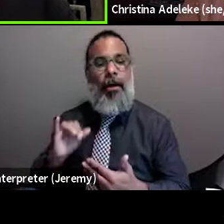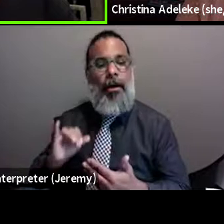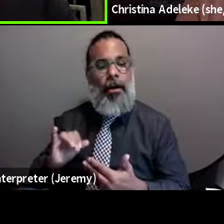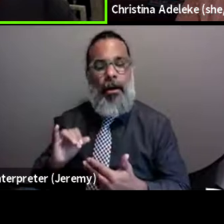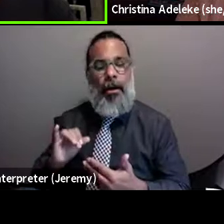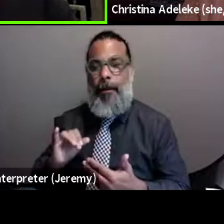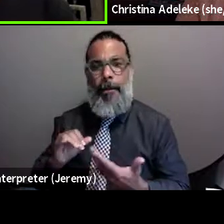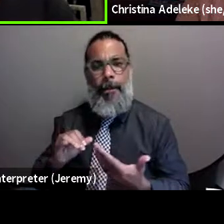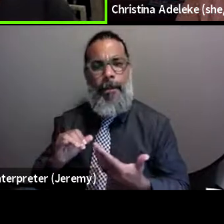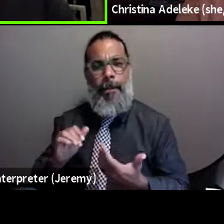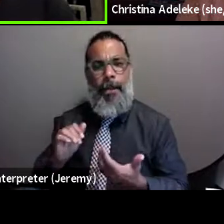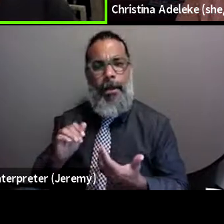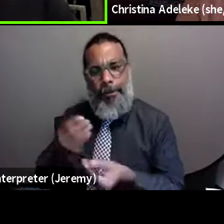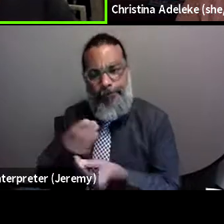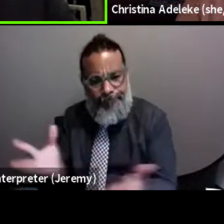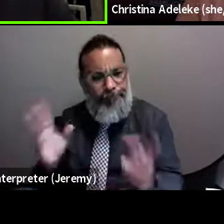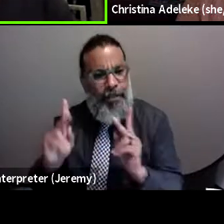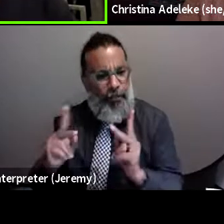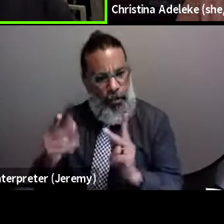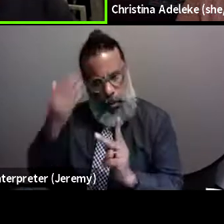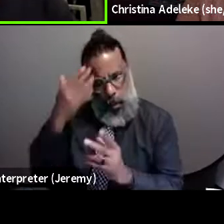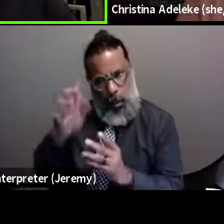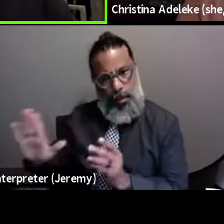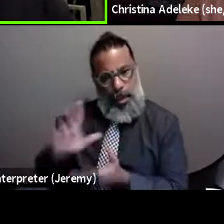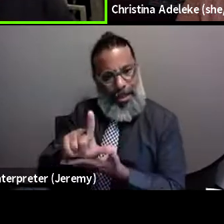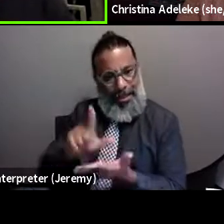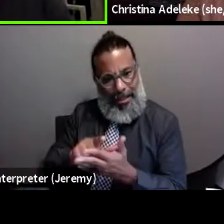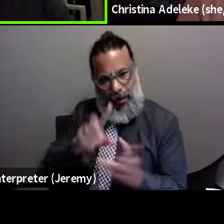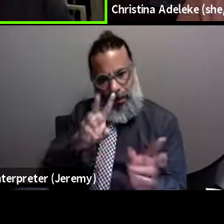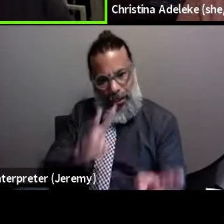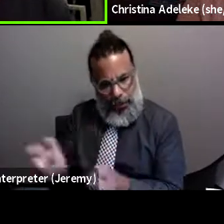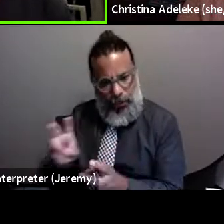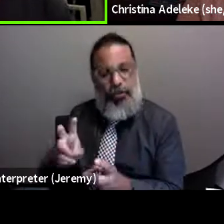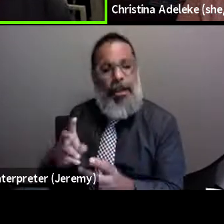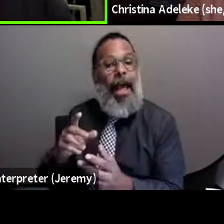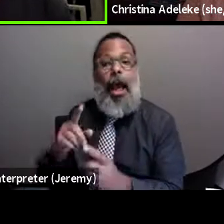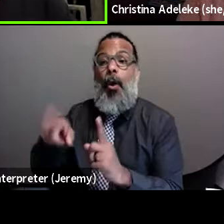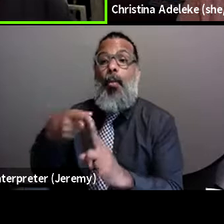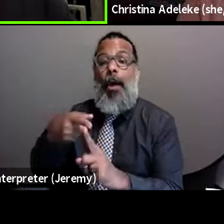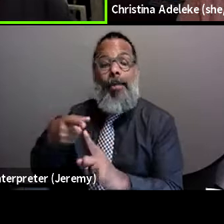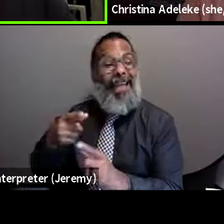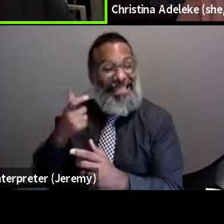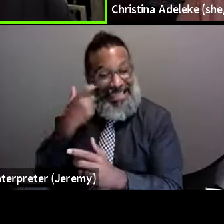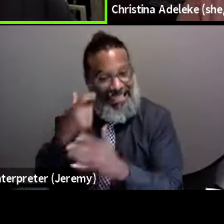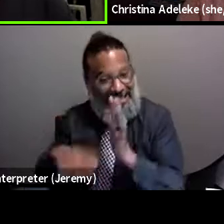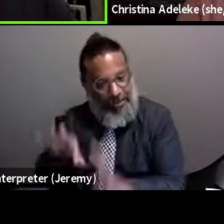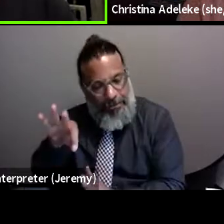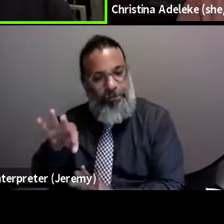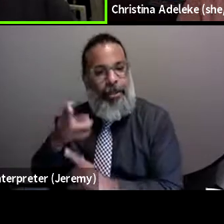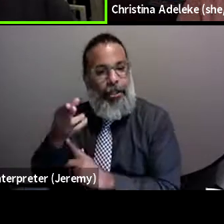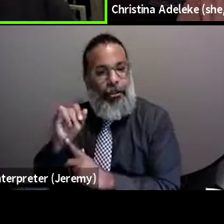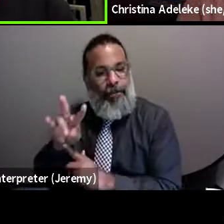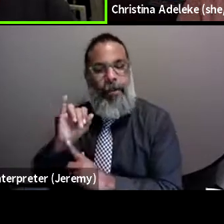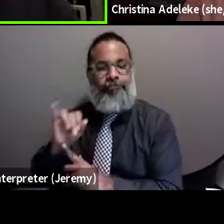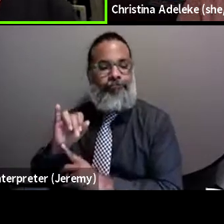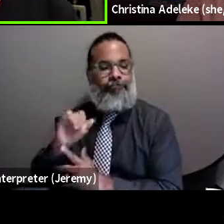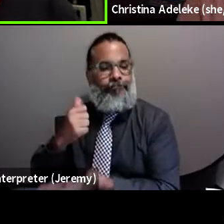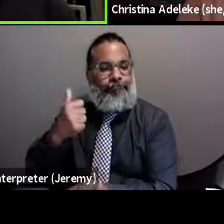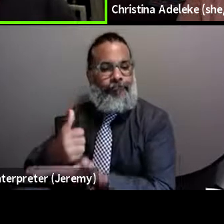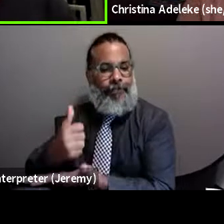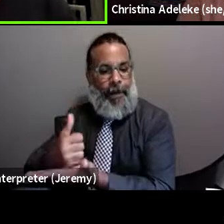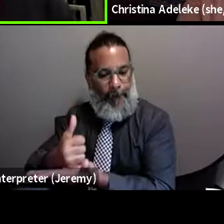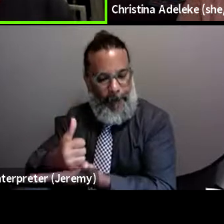issues and support them when they're newly diagnosed and otherwise to, to make sure that they know